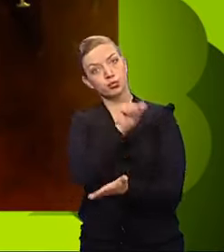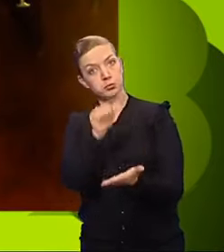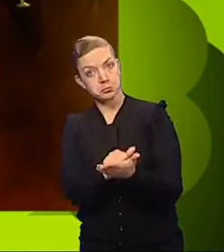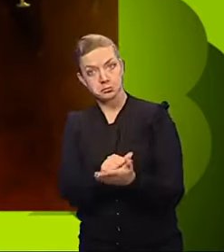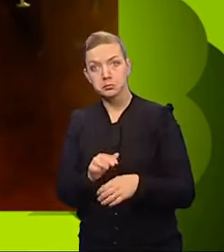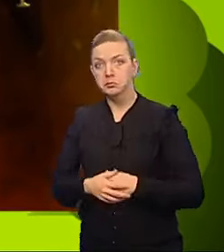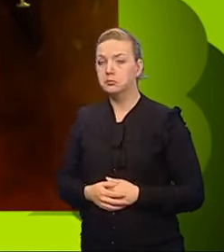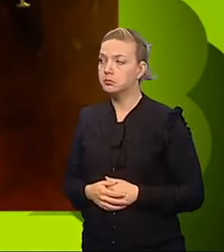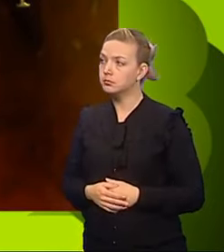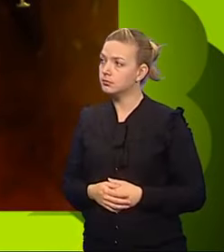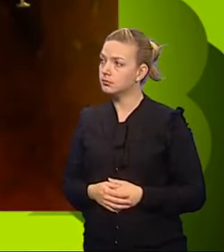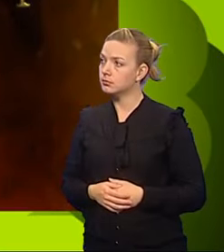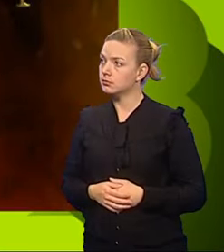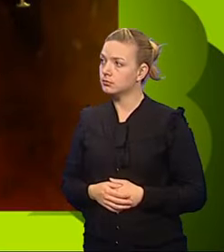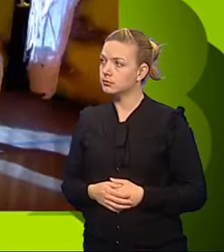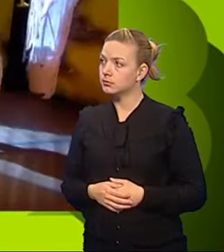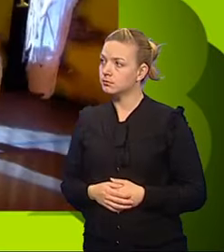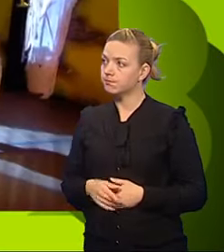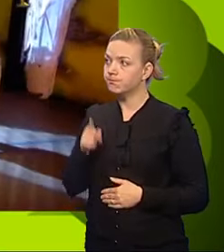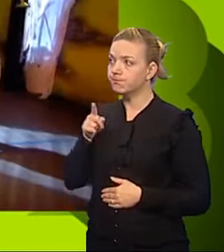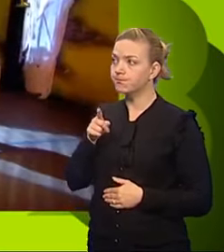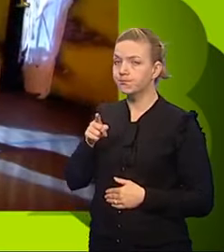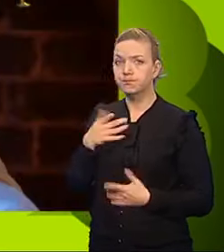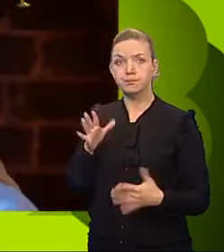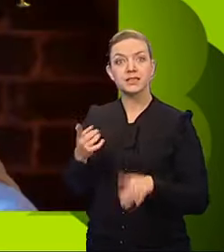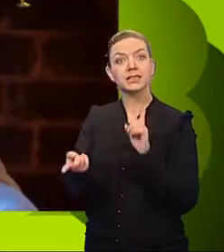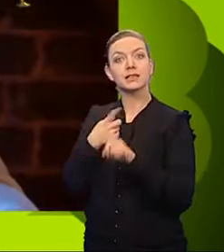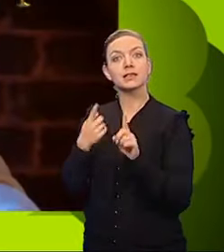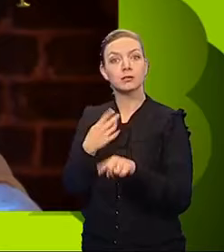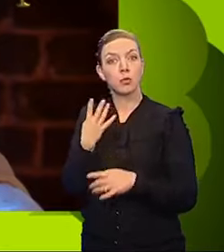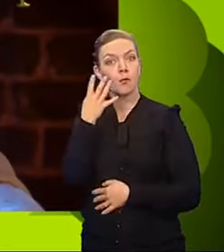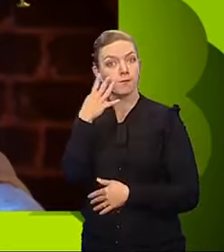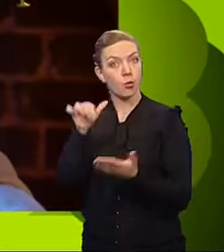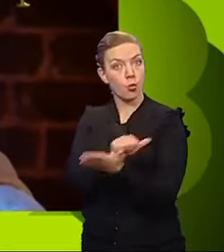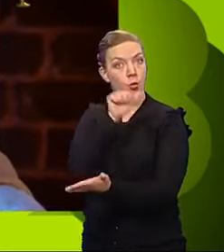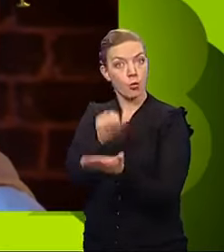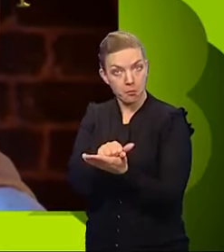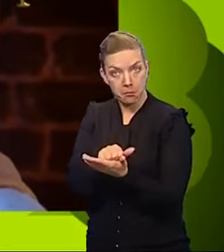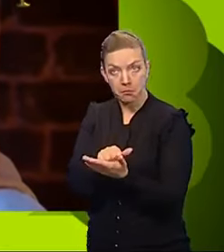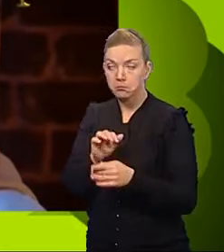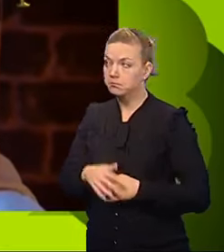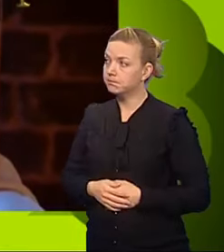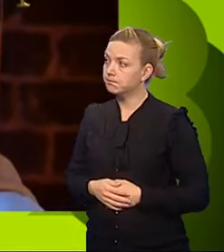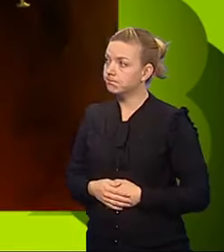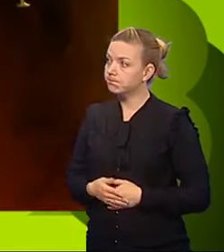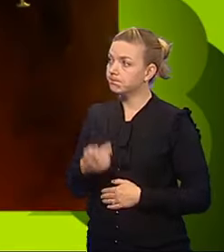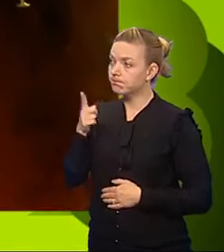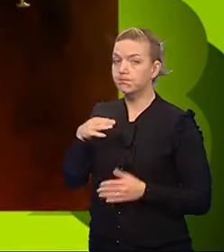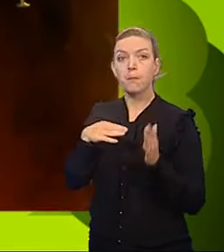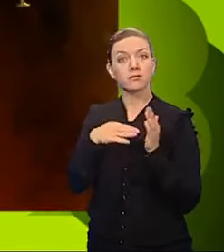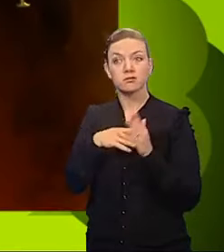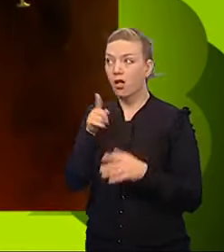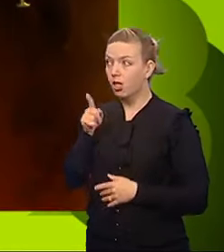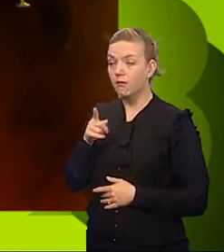correctly. Marcel, you answered four questions correctly. Marcel,